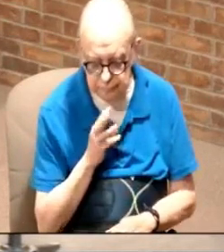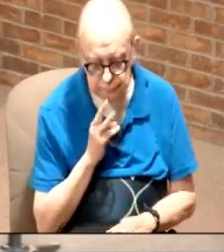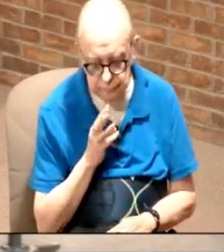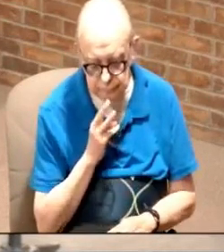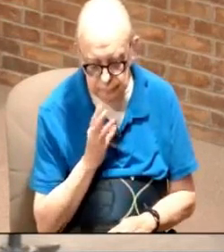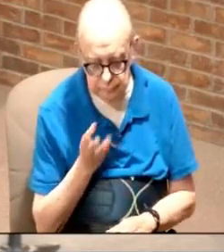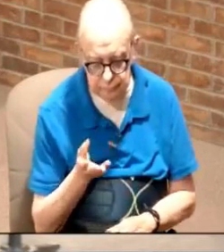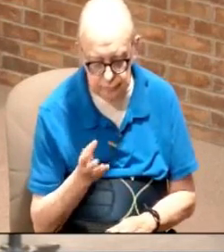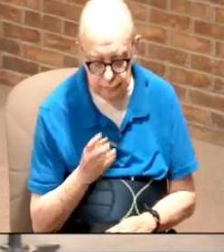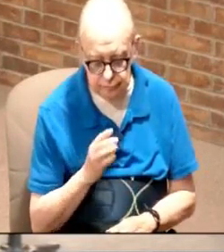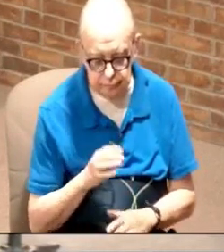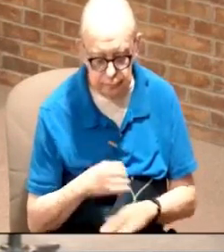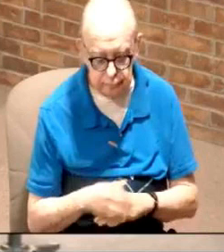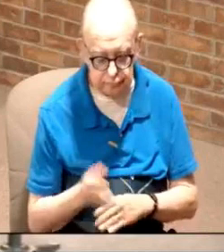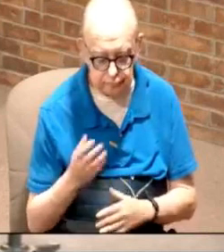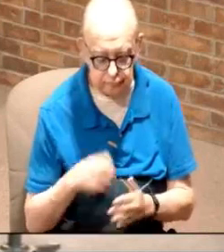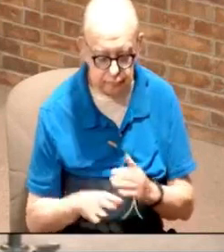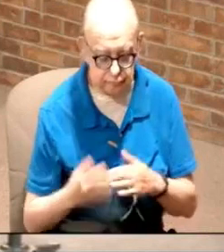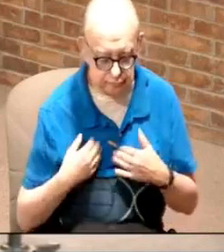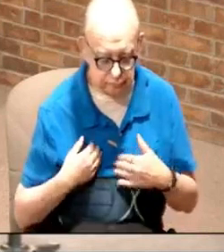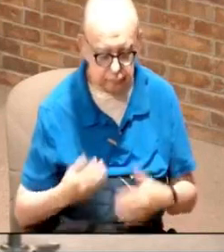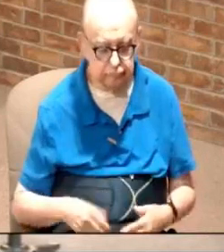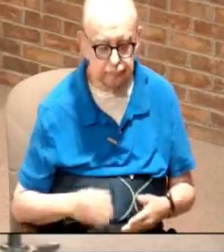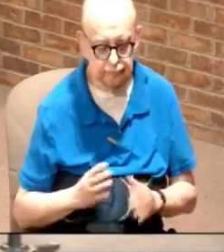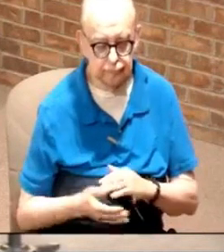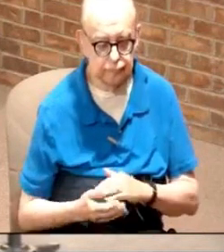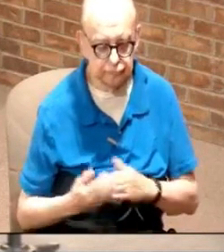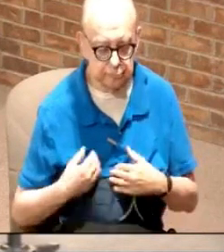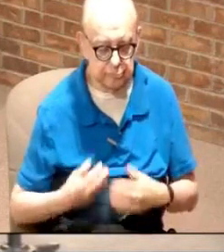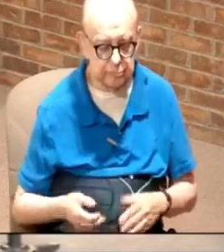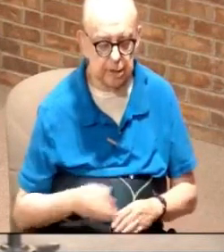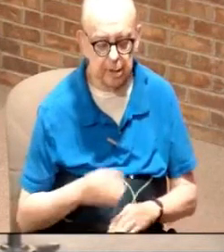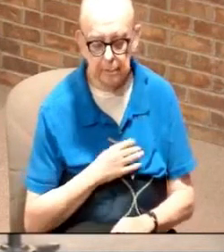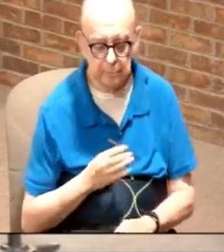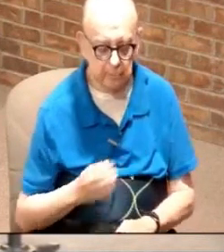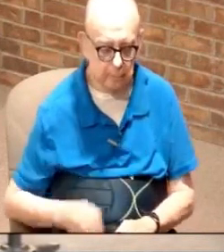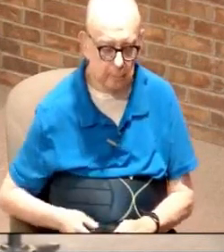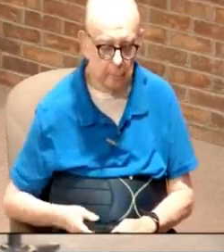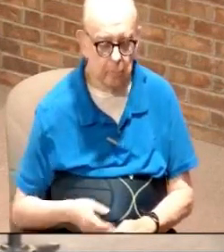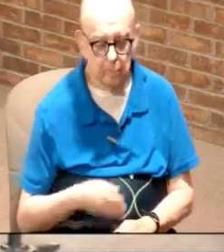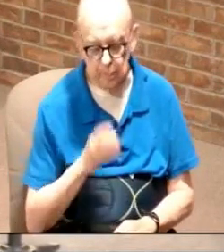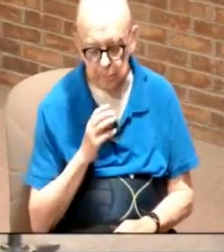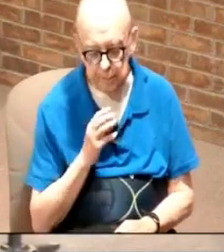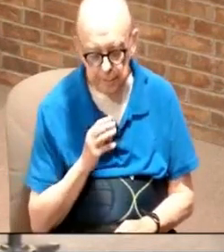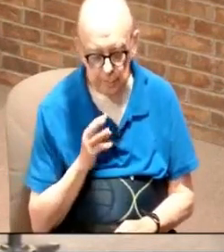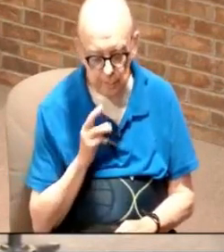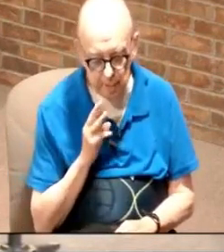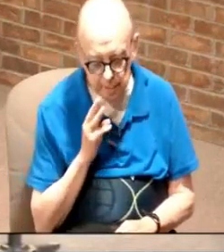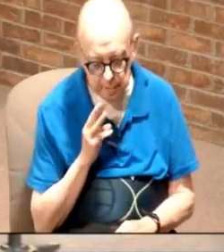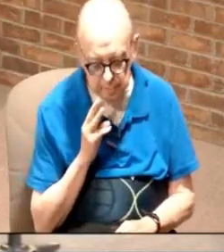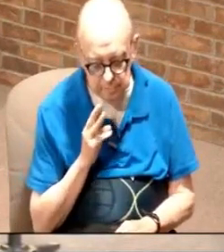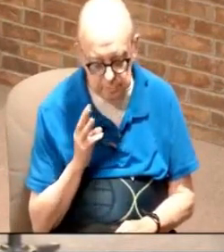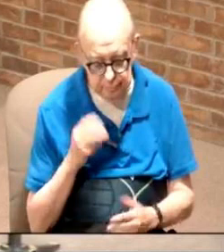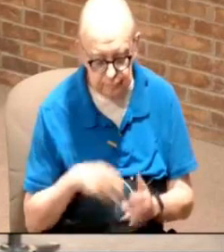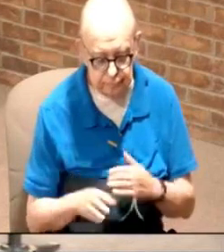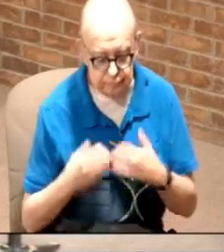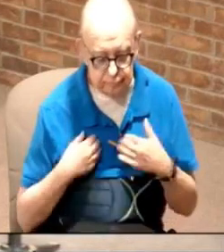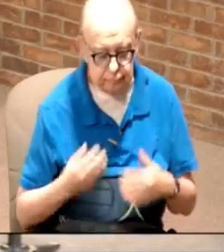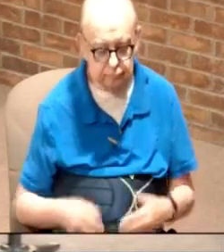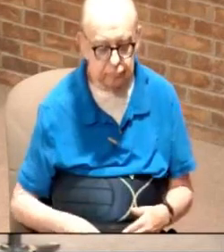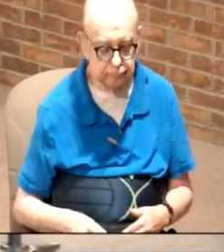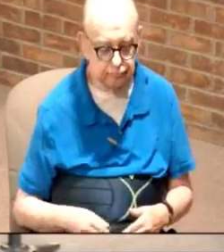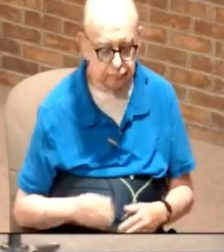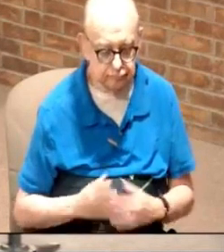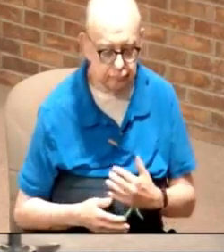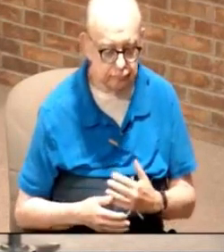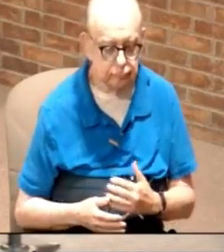the wine that the bread actually goes into your body and becomes the body of Christ. and when you drink the wine that it goes into your body and it